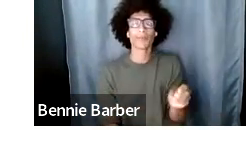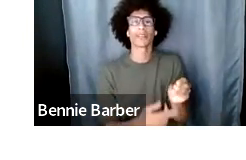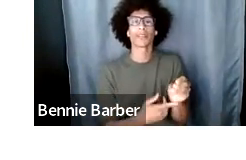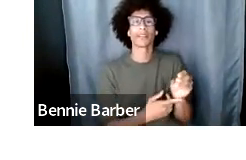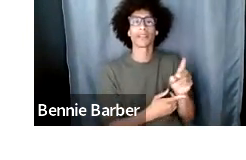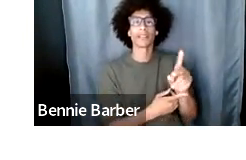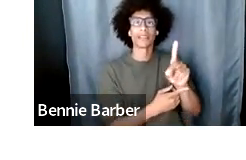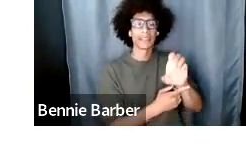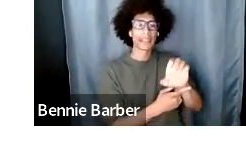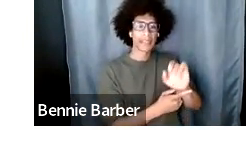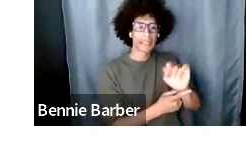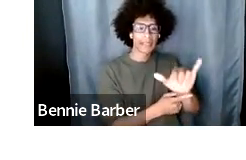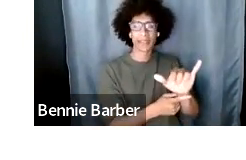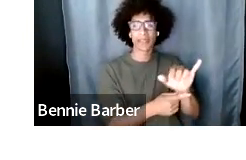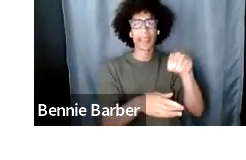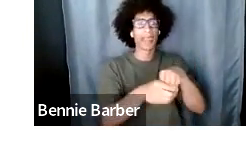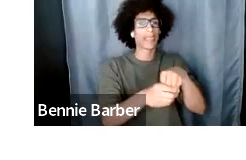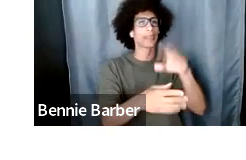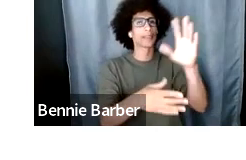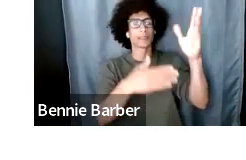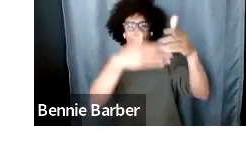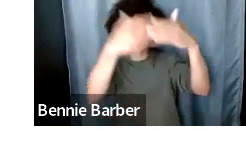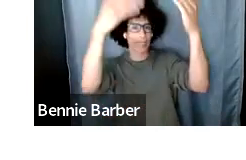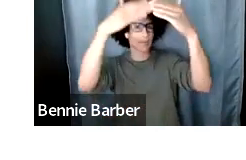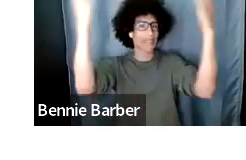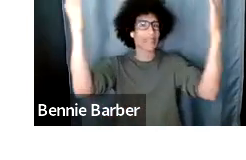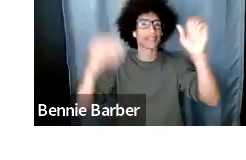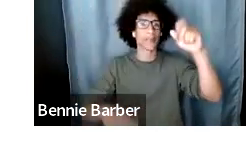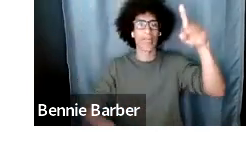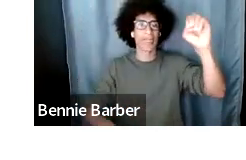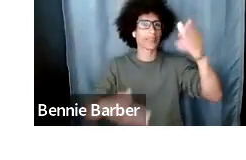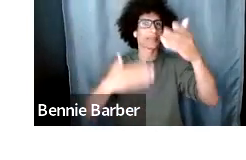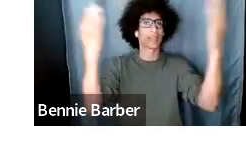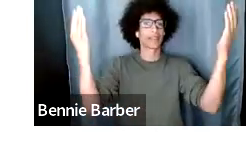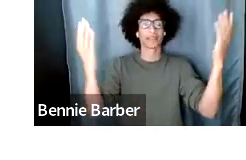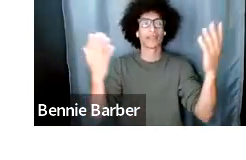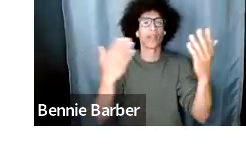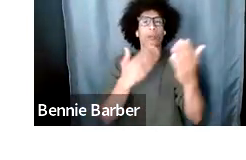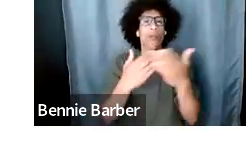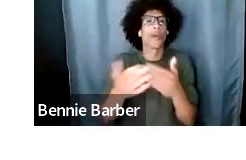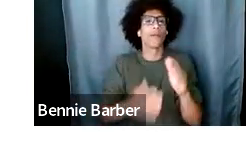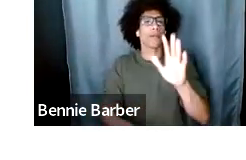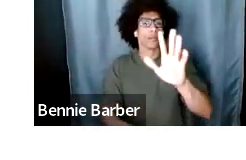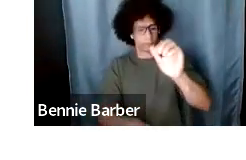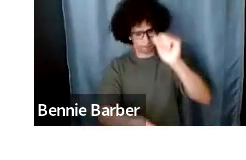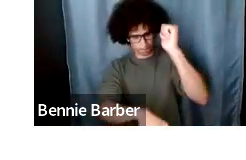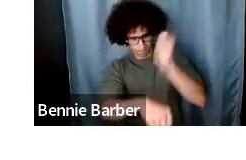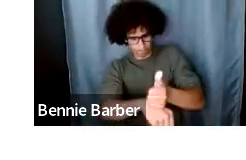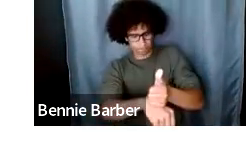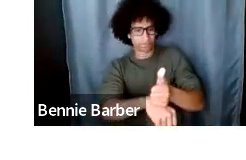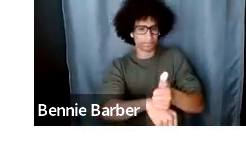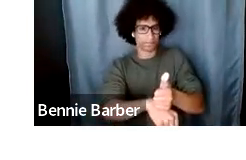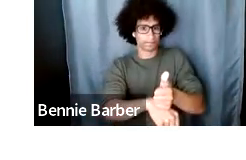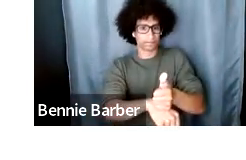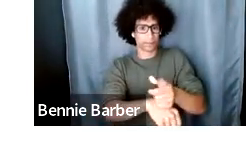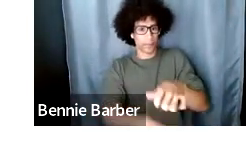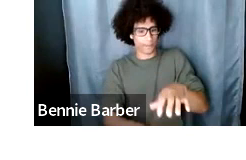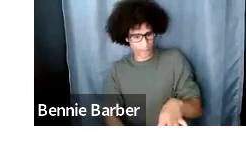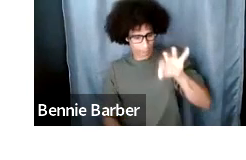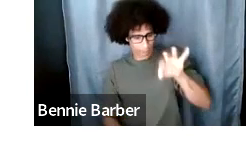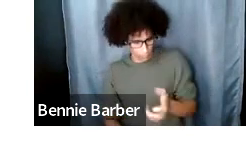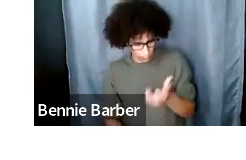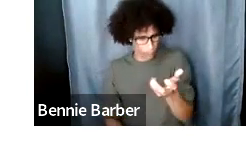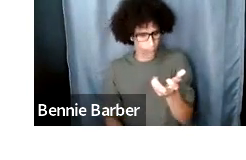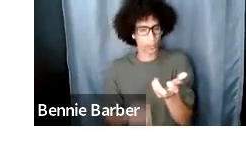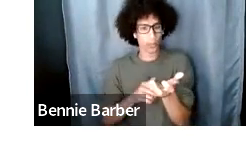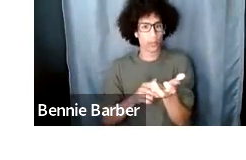you've got whatever that whatever it is once you've found this nugget of a story you want to hold on to the